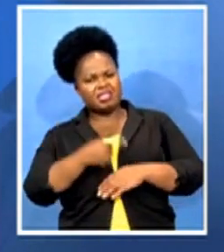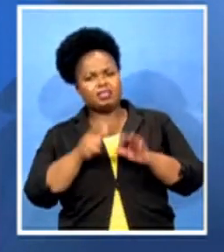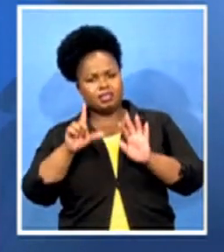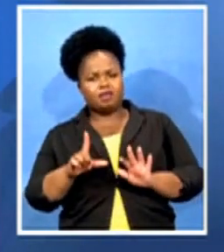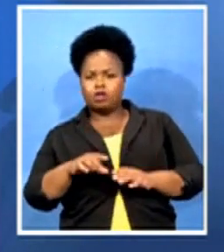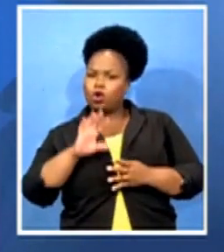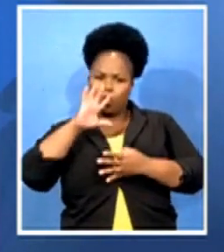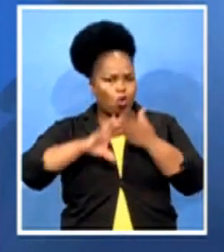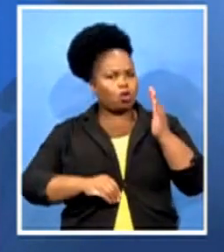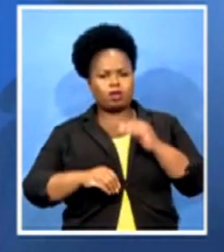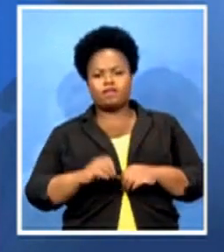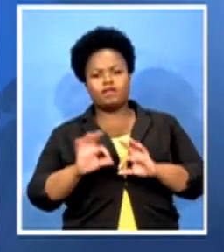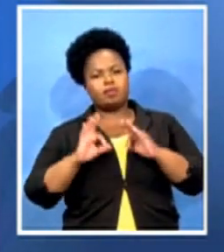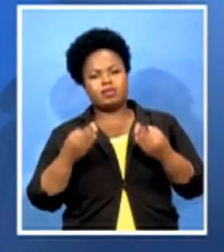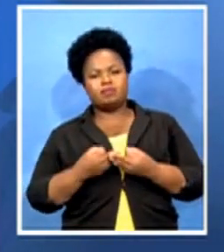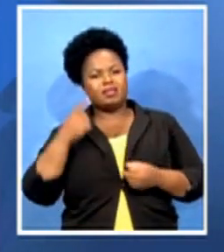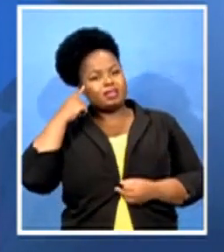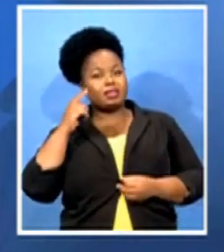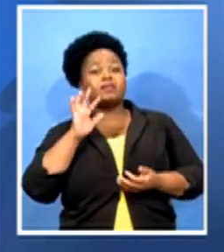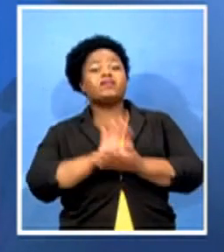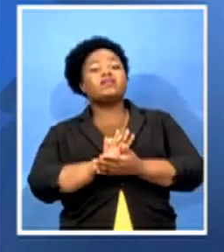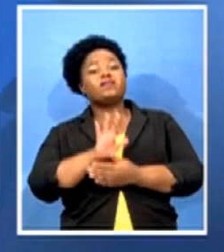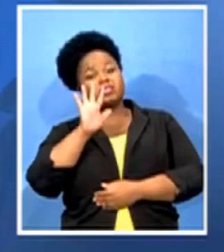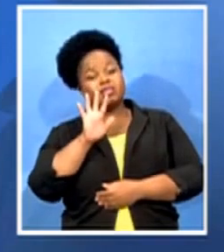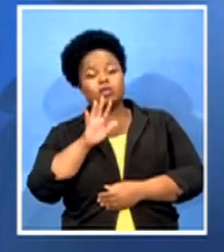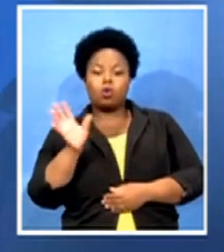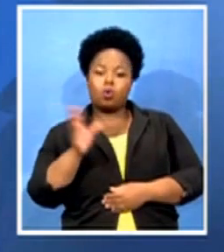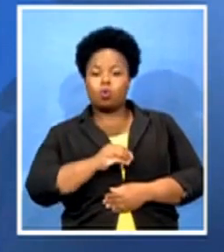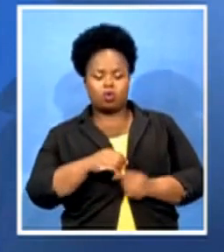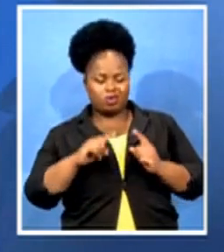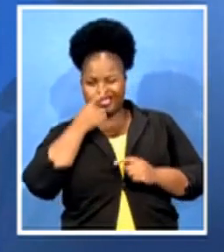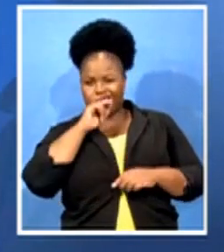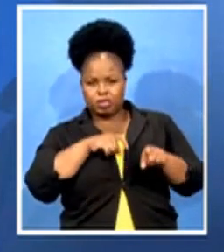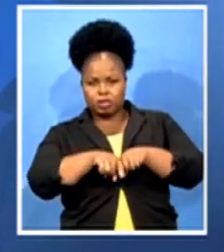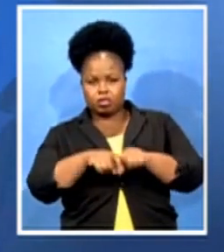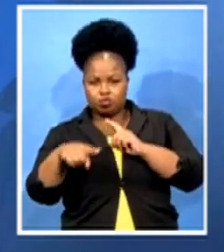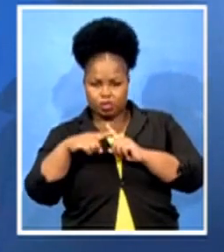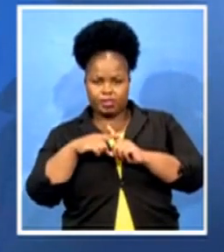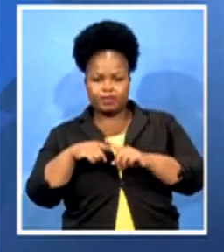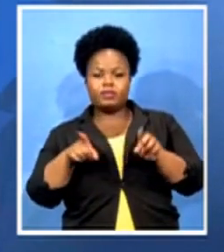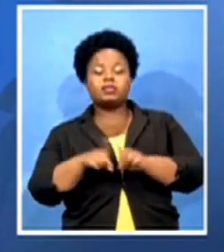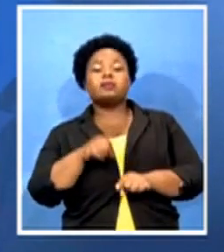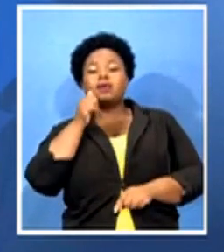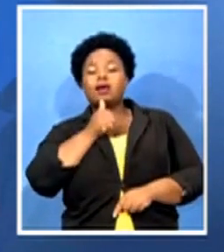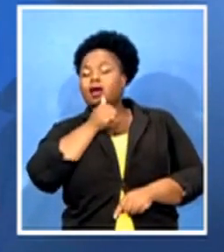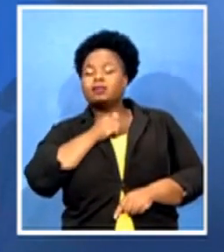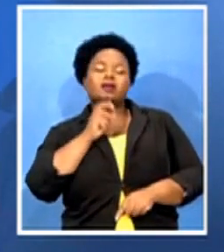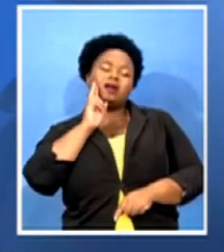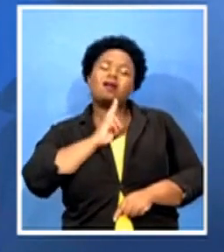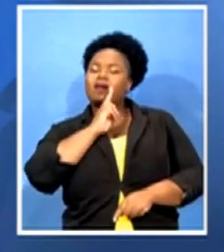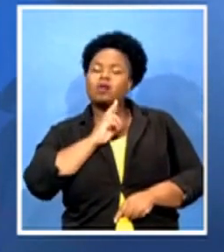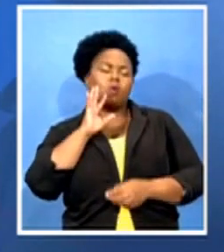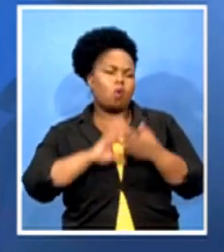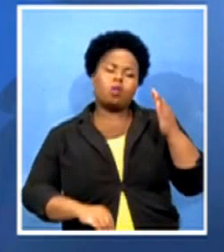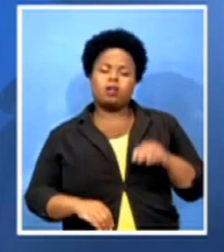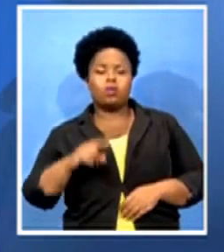it's around 15 of them who have tested positive, including the aunt and the uncle, because over the last weekend, they had some family